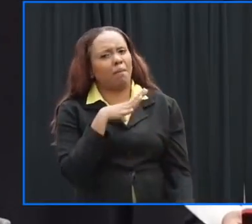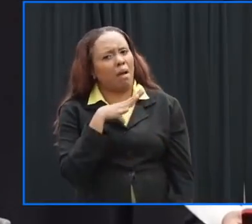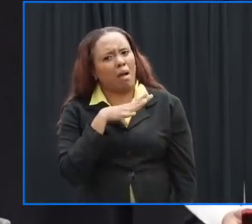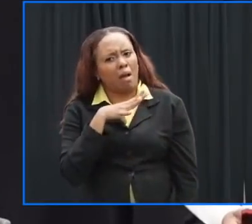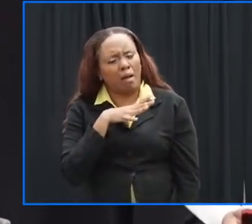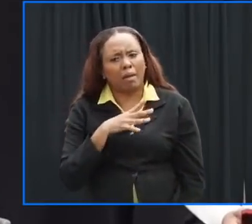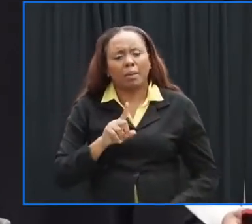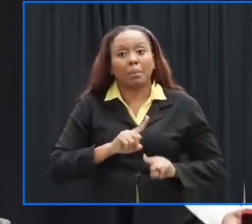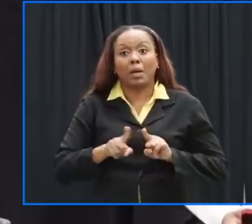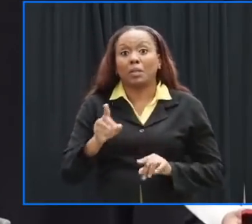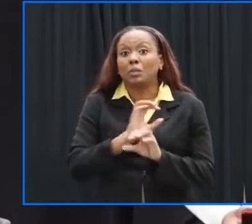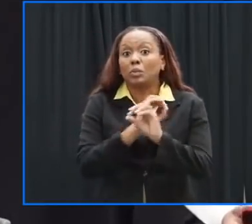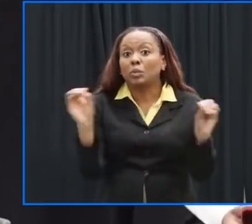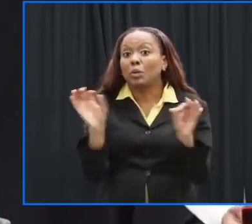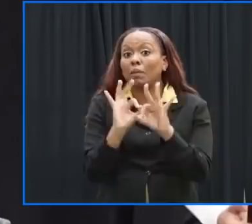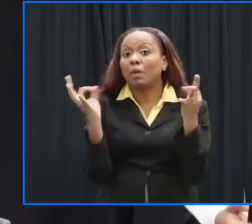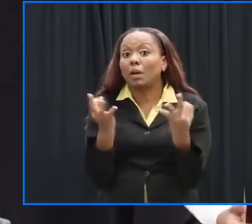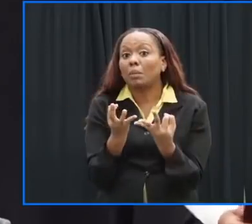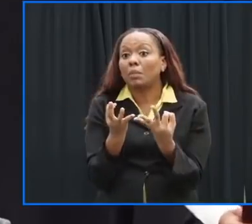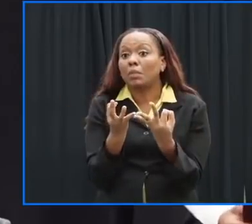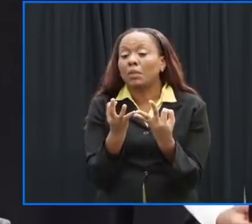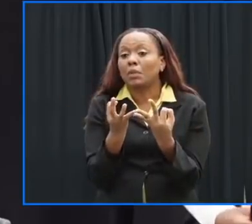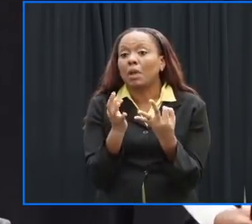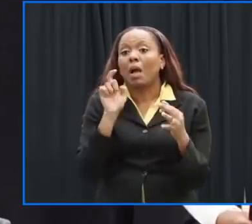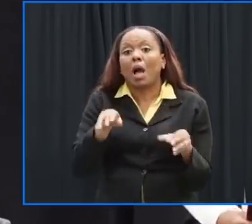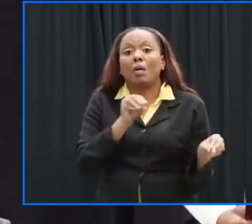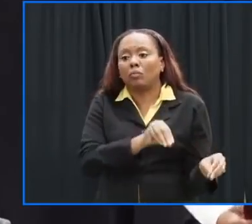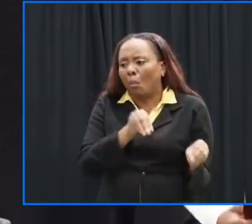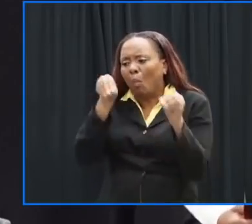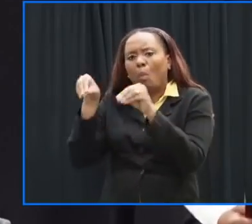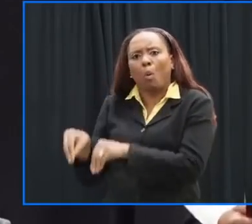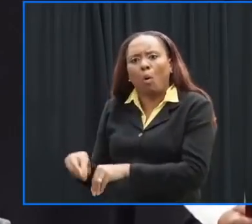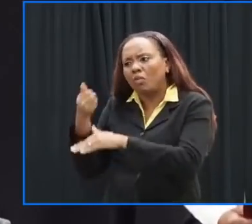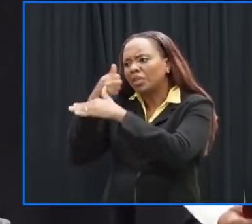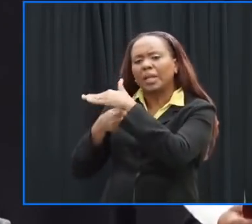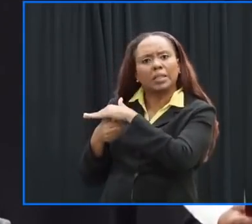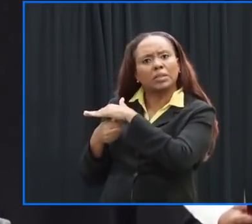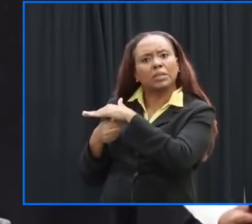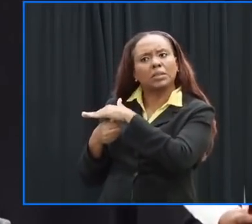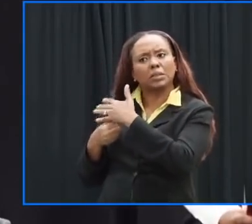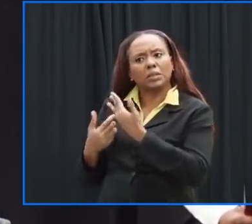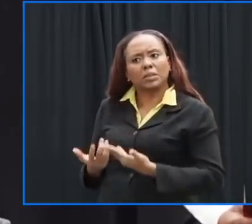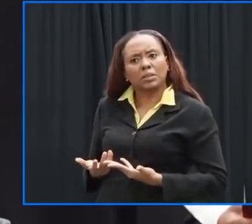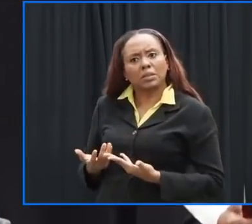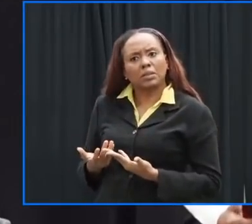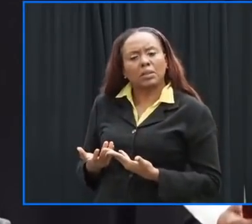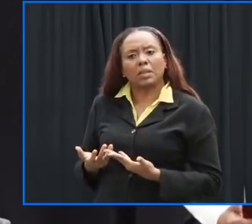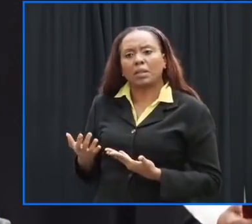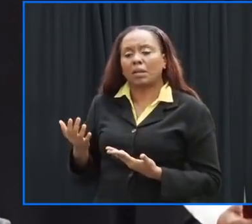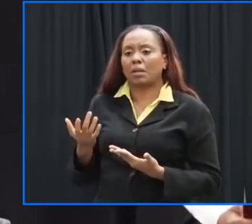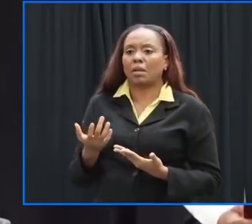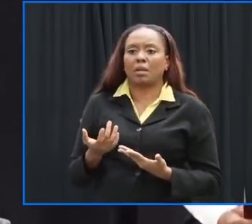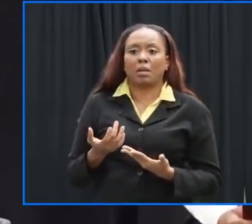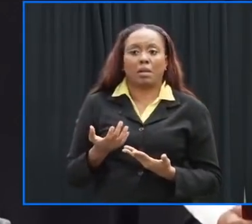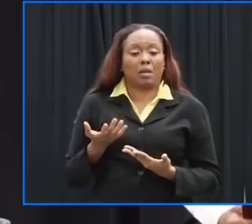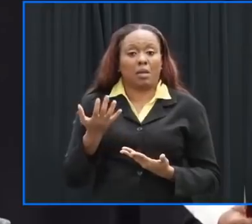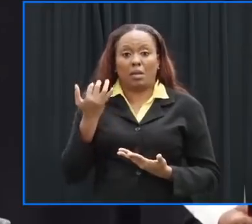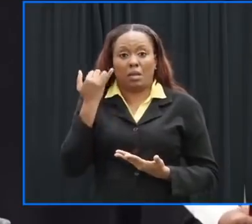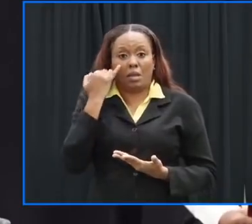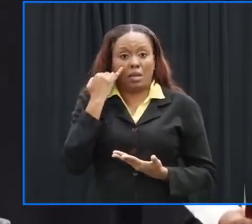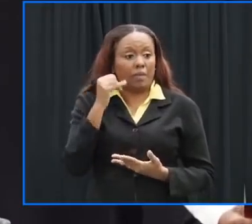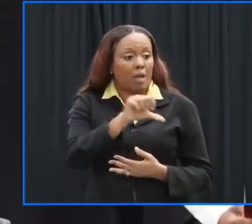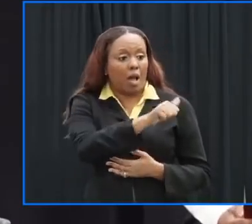but if you don't have family and who can accommodate you or if their houses are at risk too